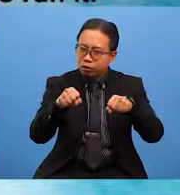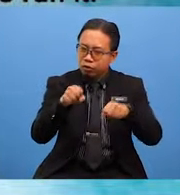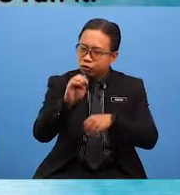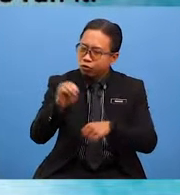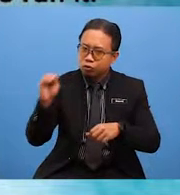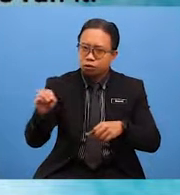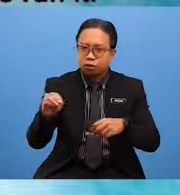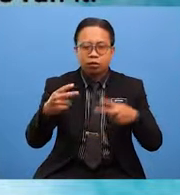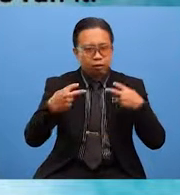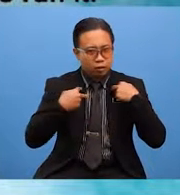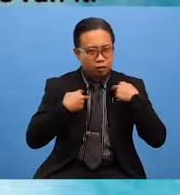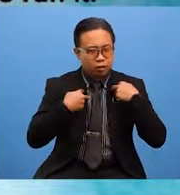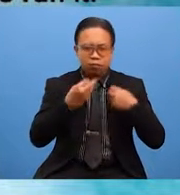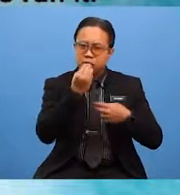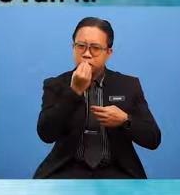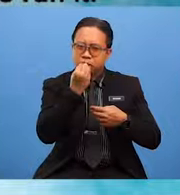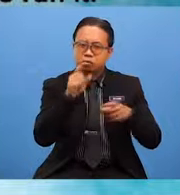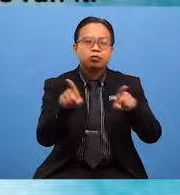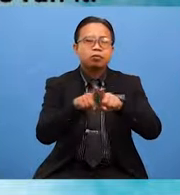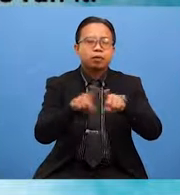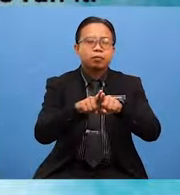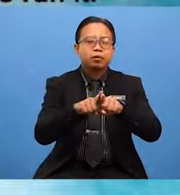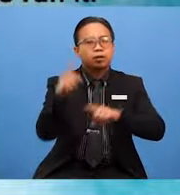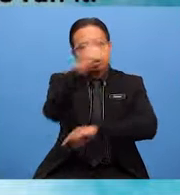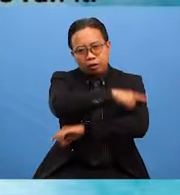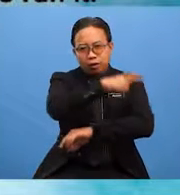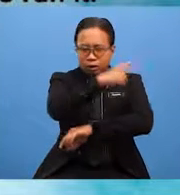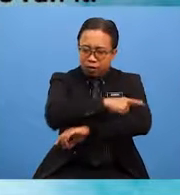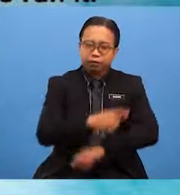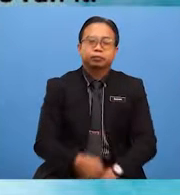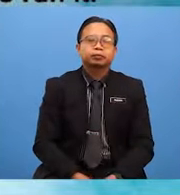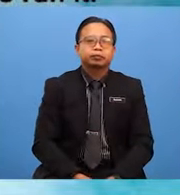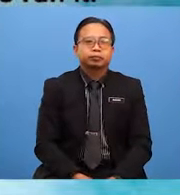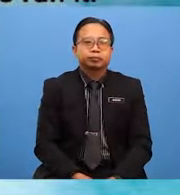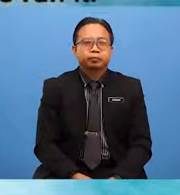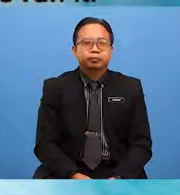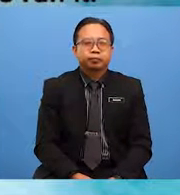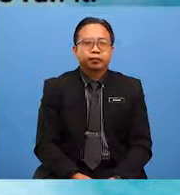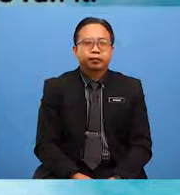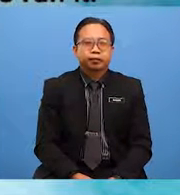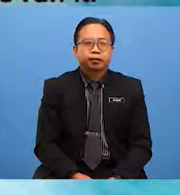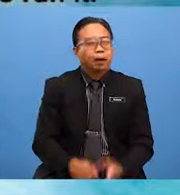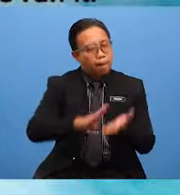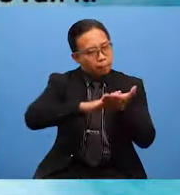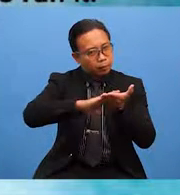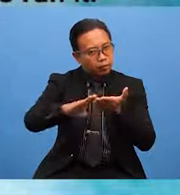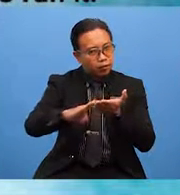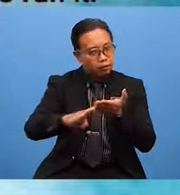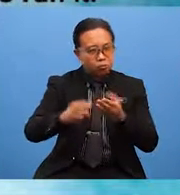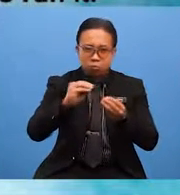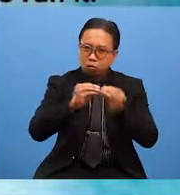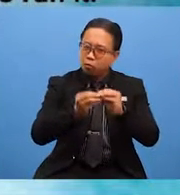have to taste the same food day in and day out. Cleanliness should be given top